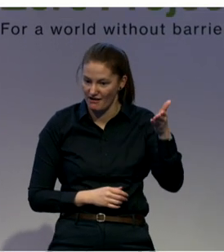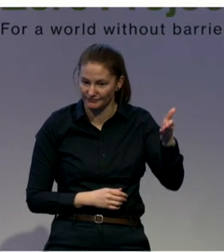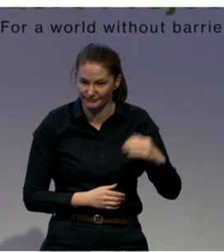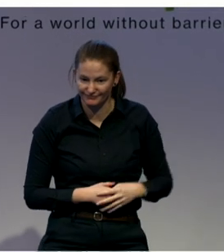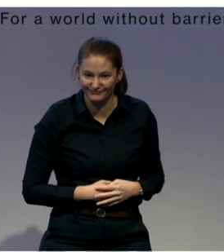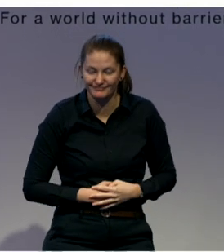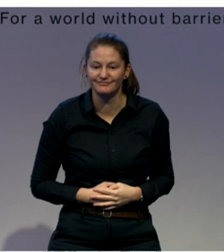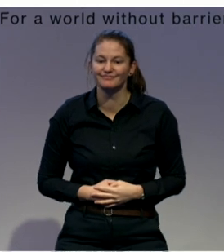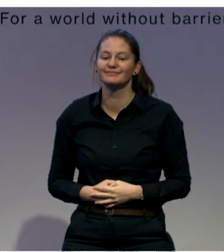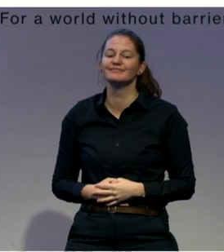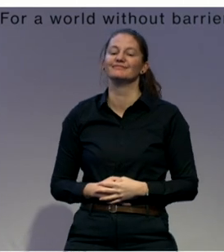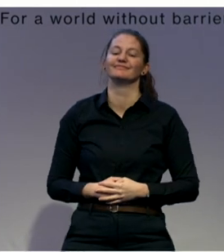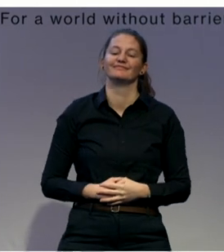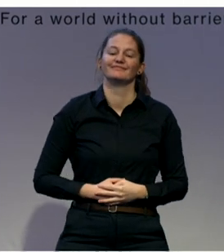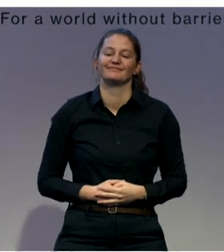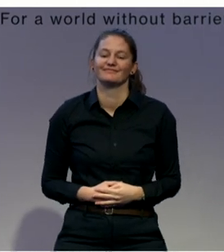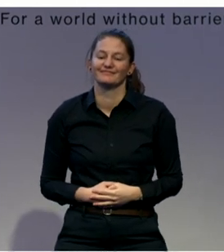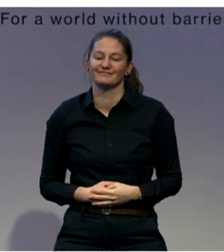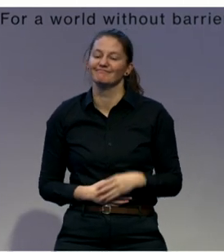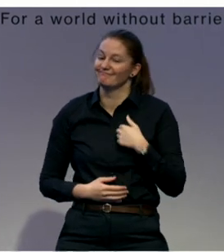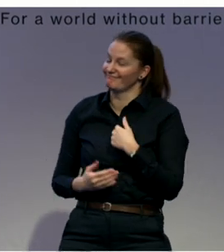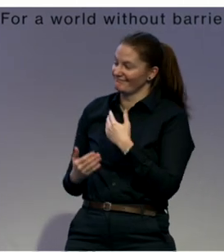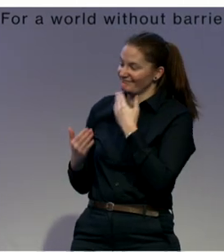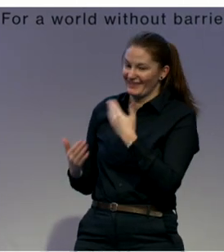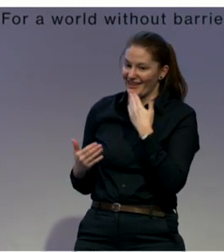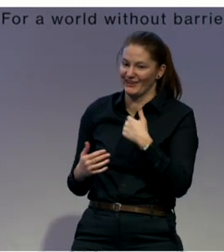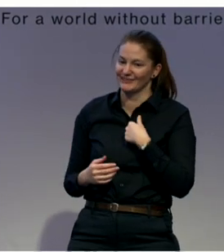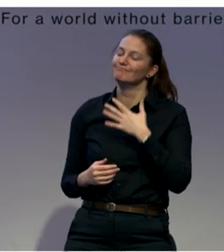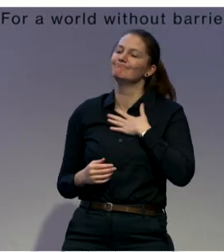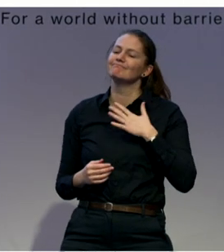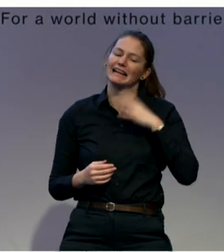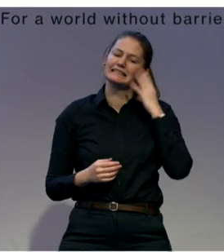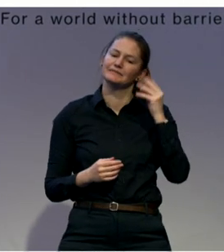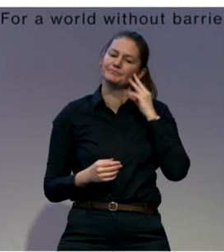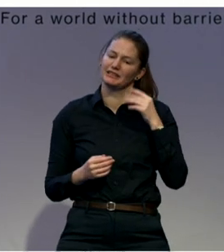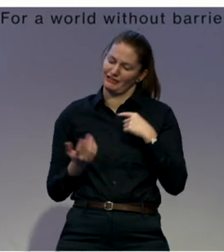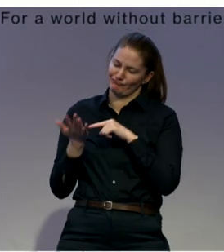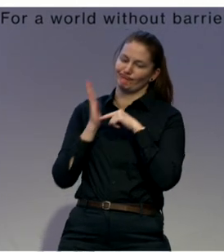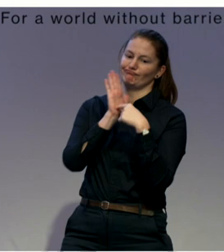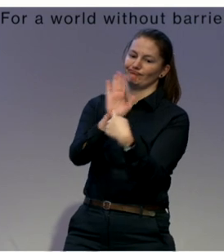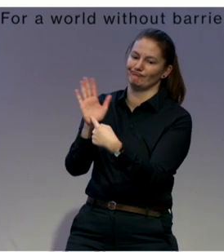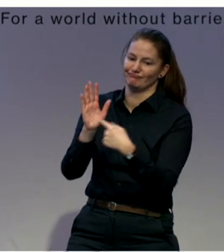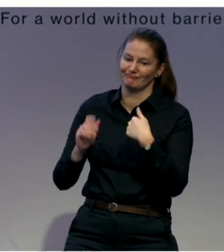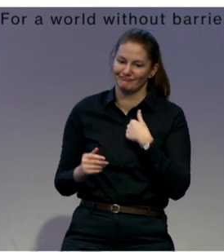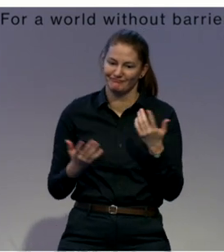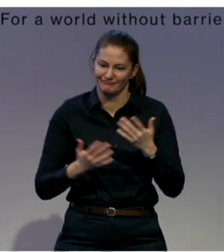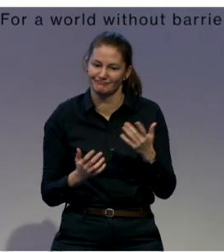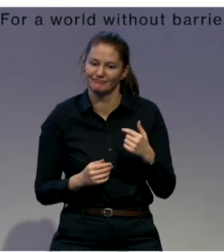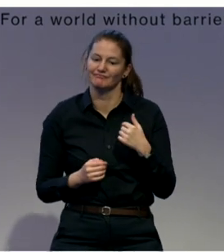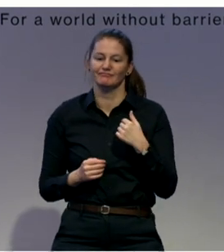and the Practice Community for All Moldova program. Keystone Moldova is